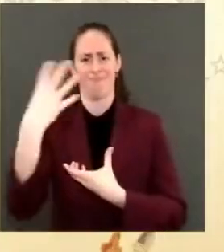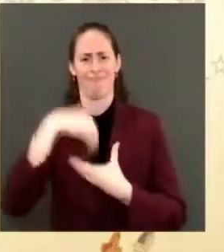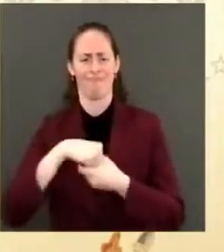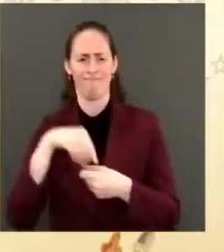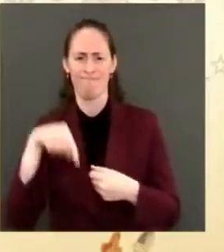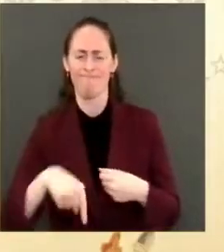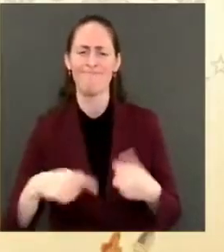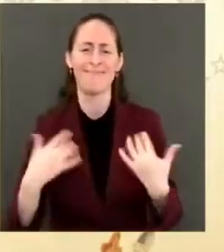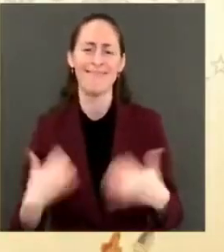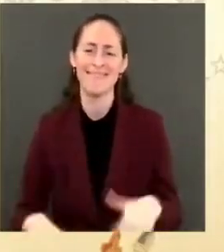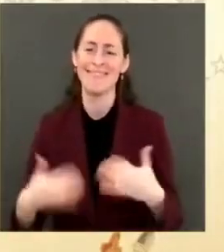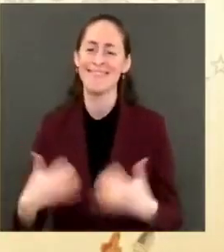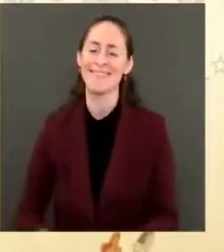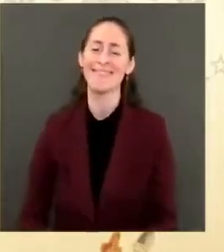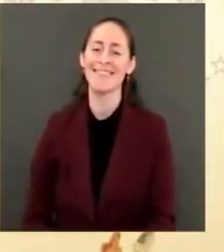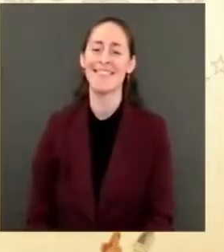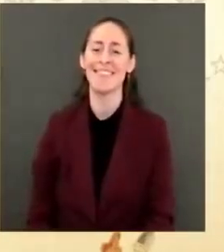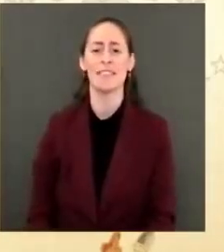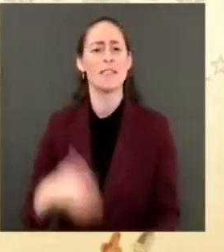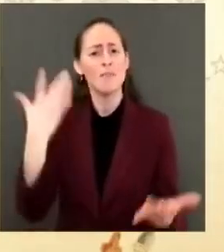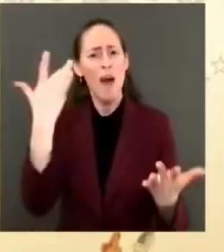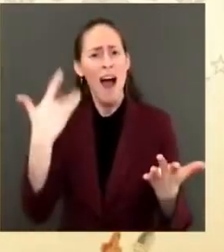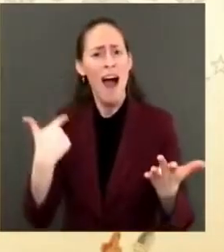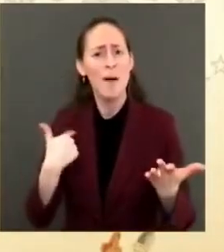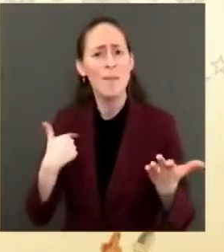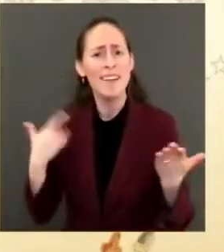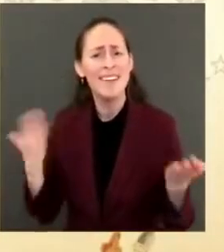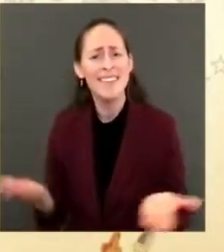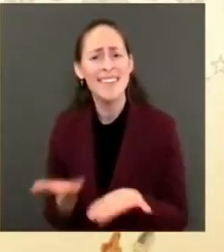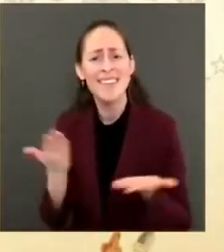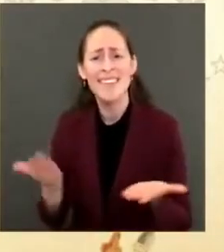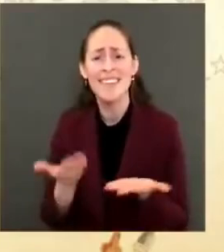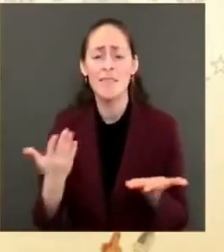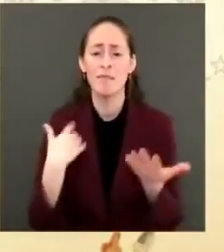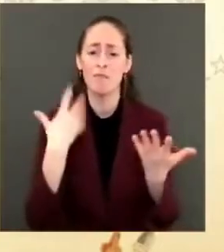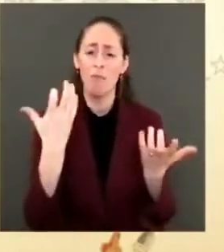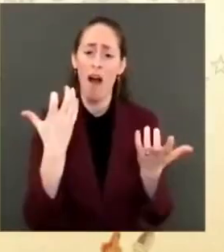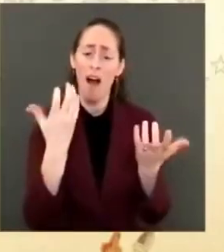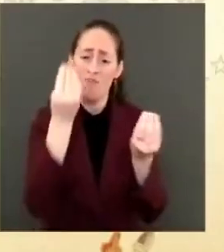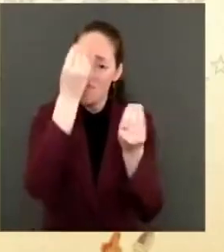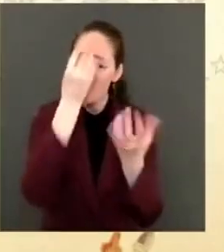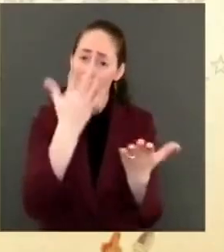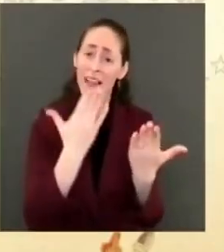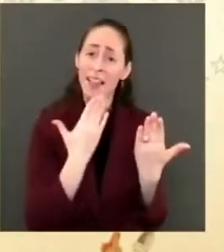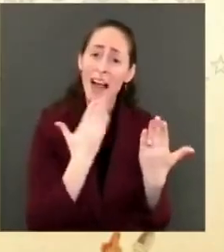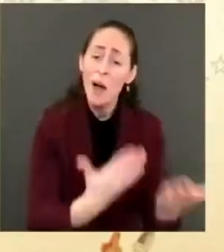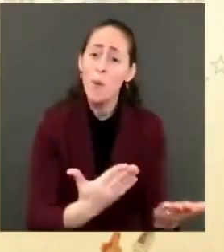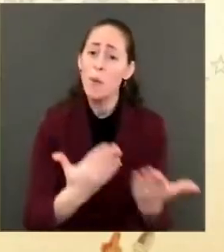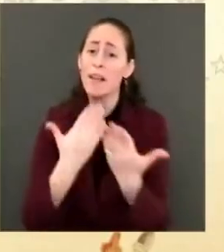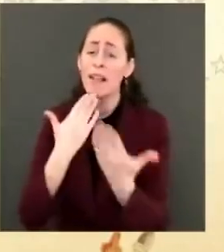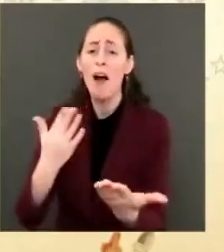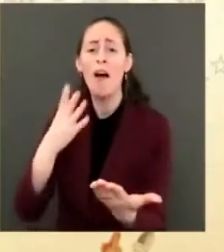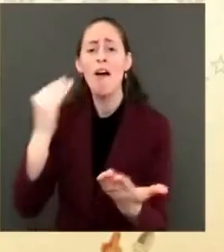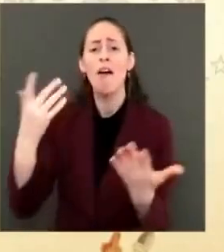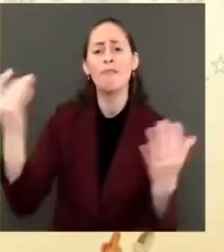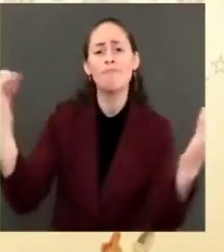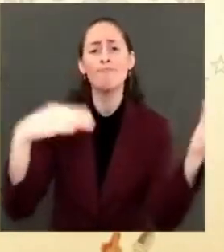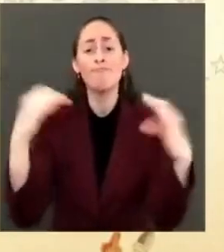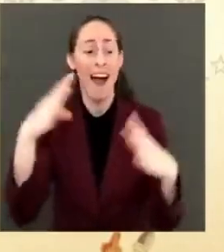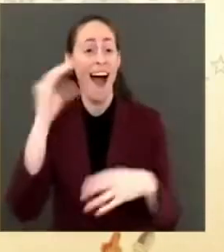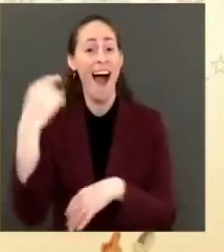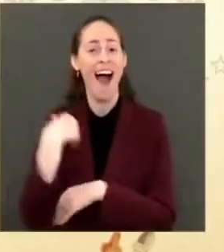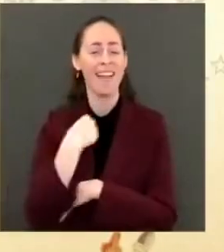tell you how much we care. And we wanted you to hear the engine of Air Force One, so you couldn't hear anything. But